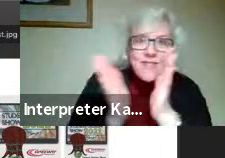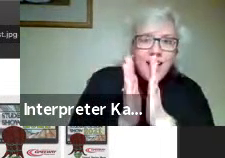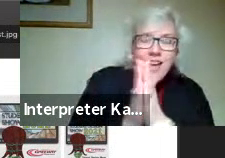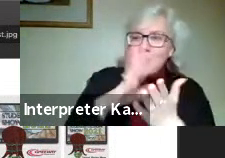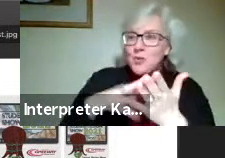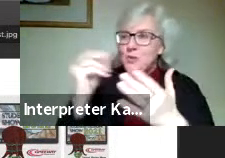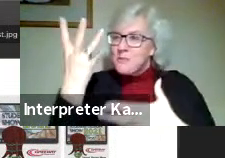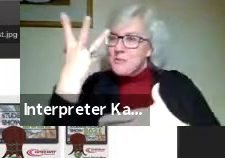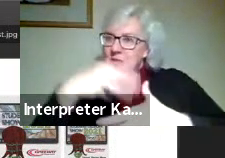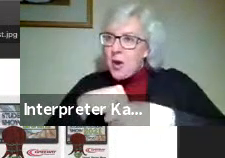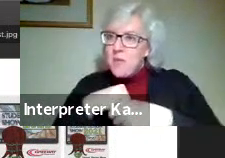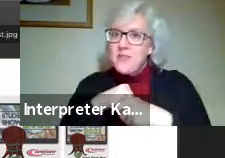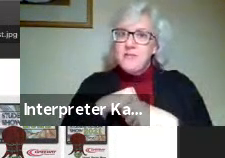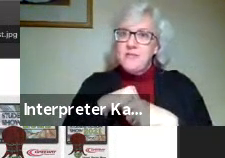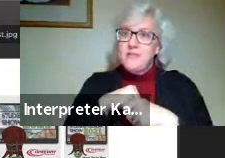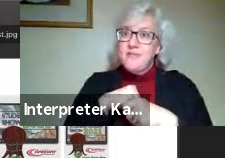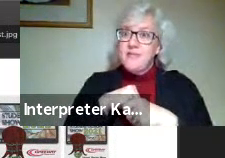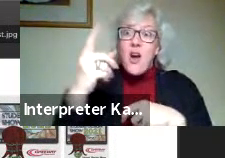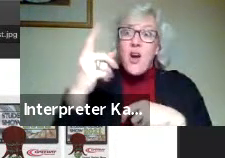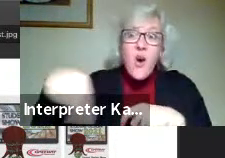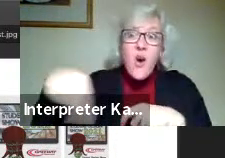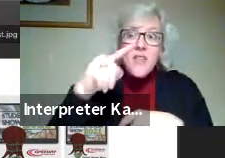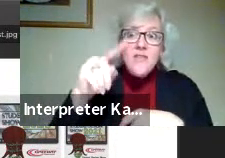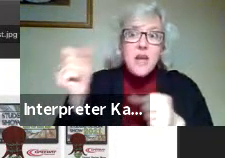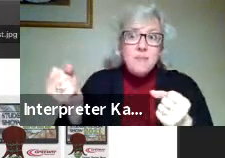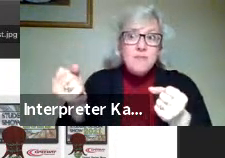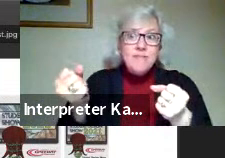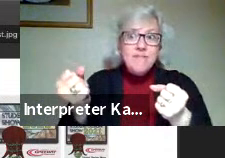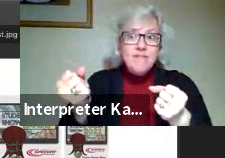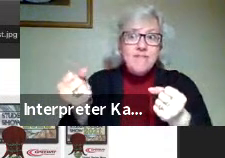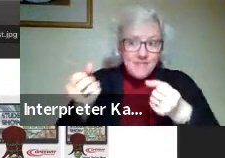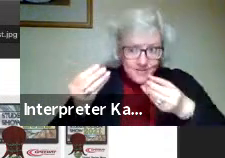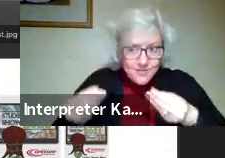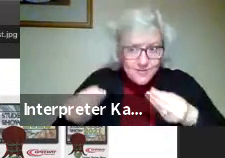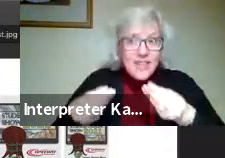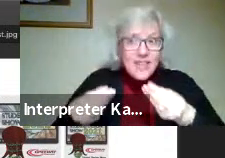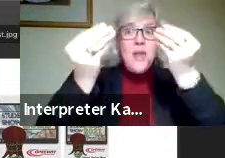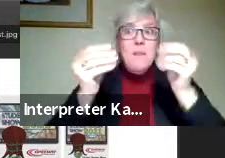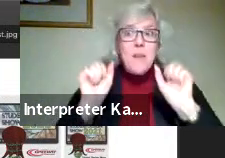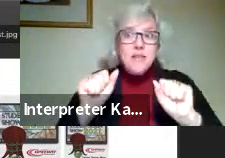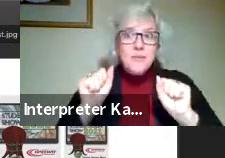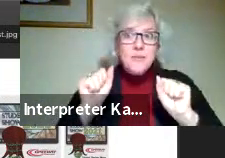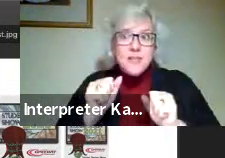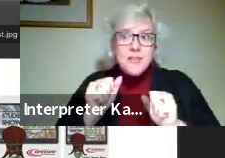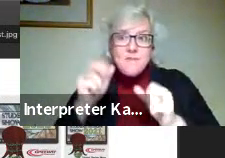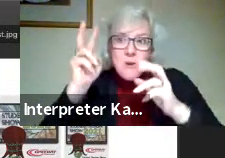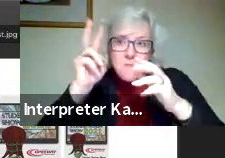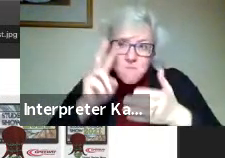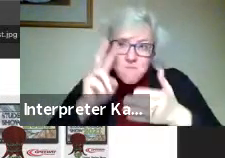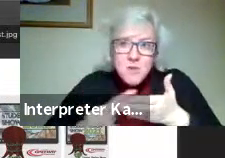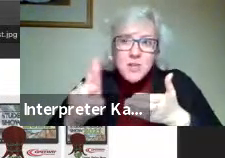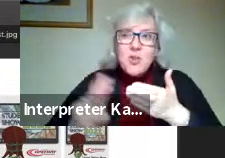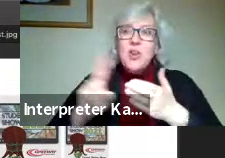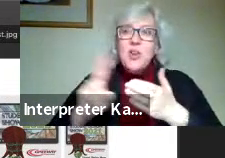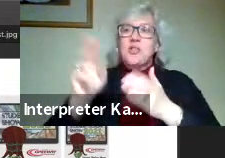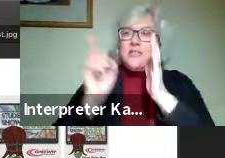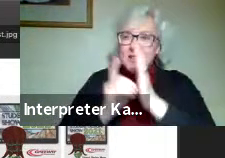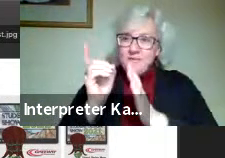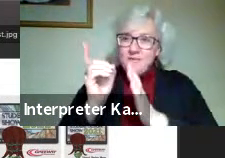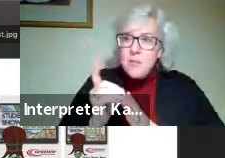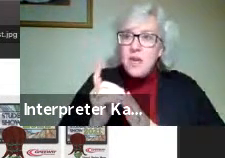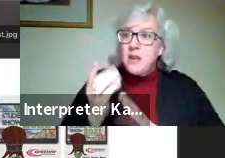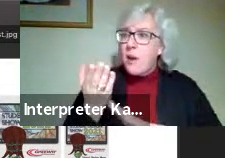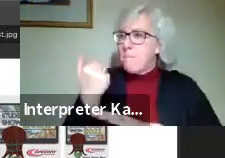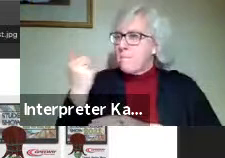by putting each one of them to task to conduct research, development, and discussion about our past